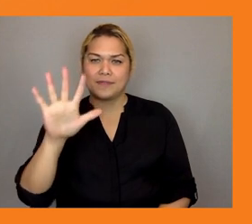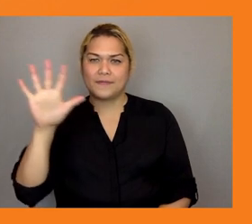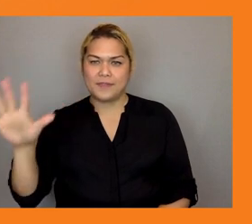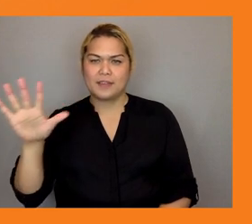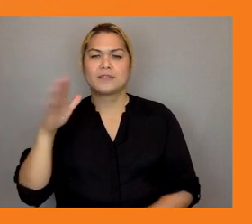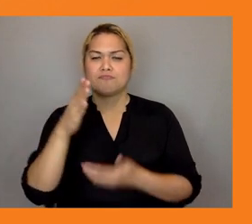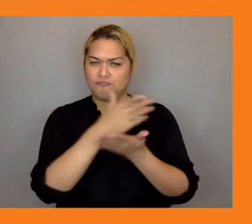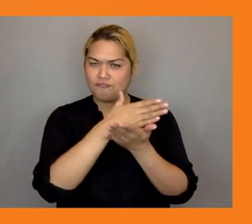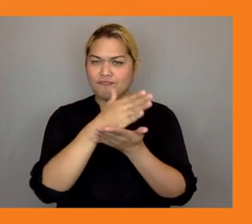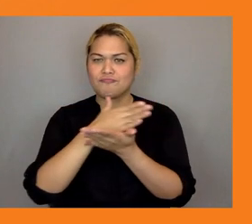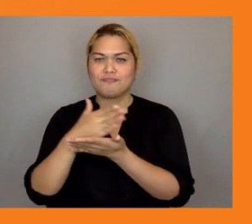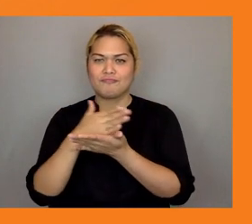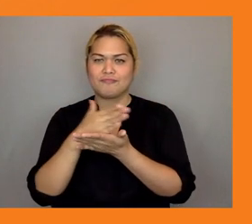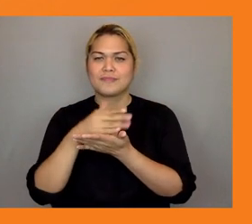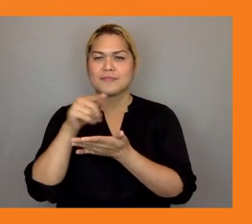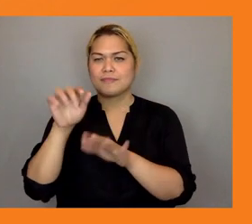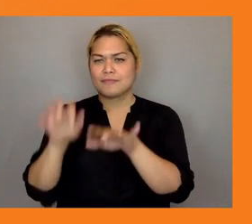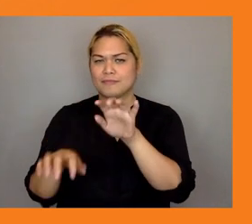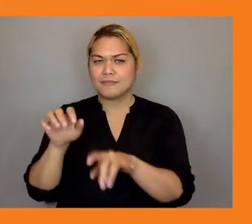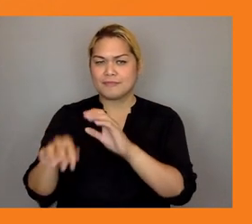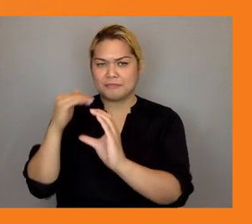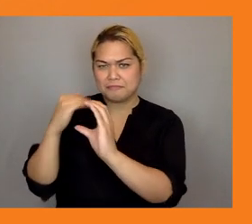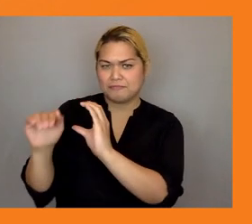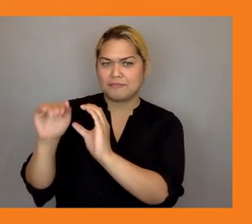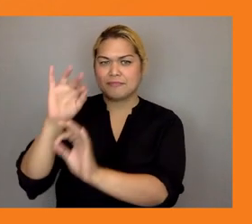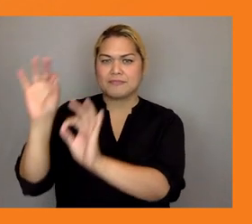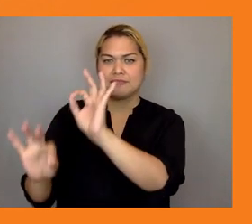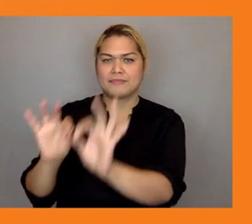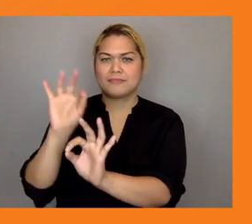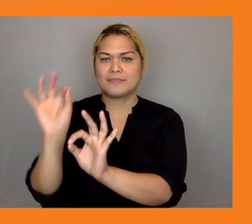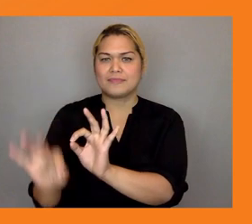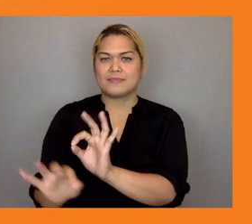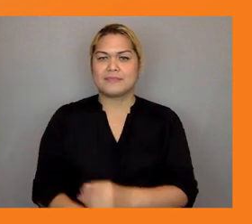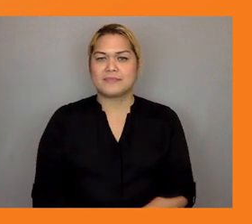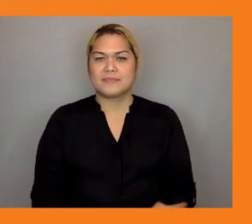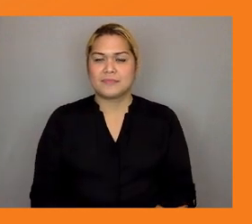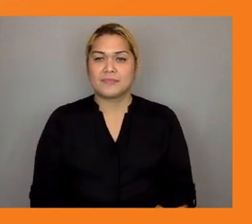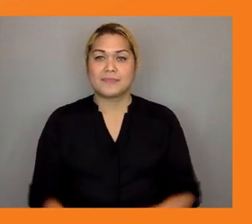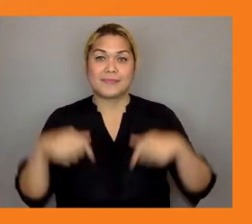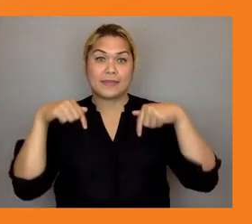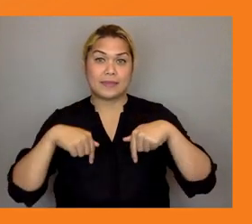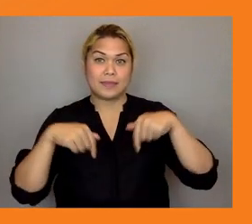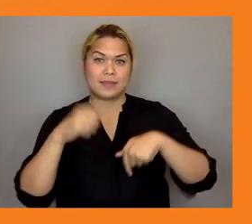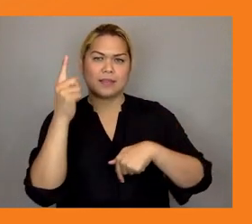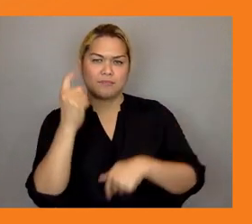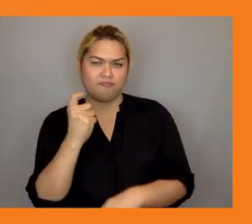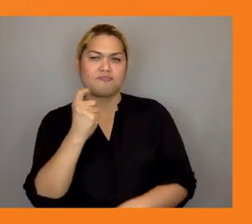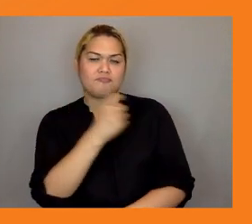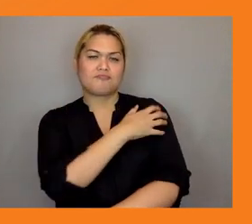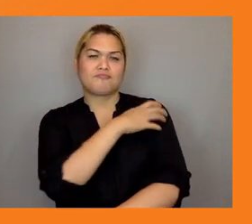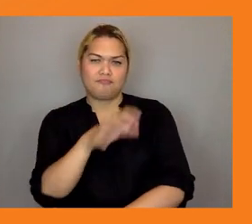kindly to select our session empowering youth to accelerate just transition to greener economies